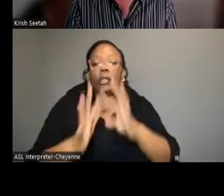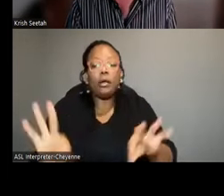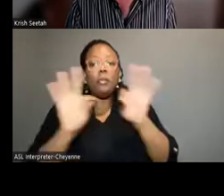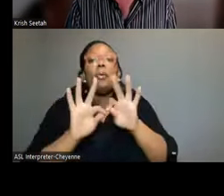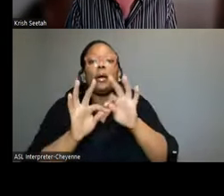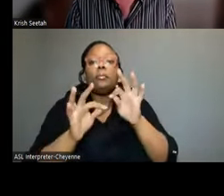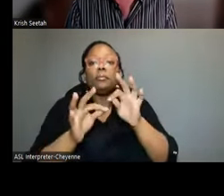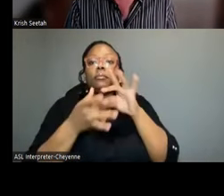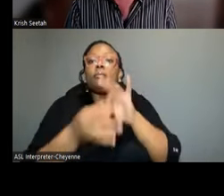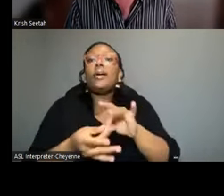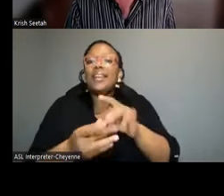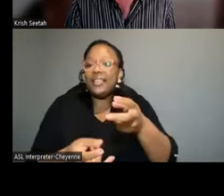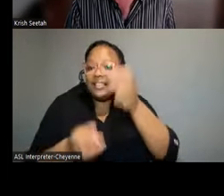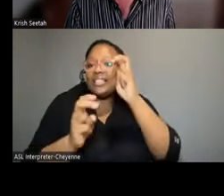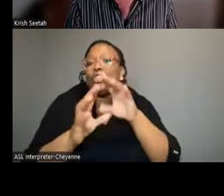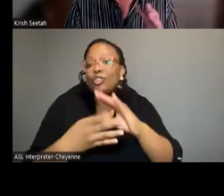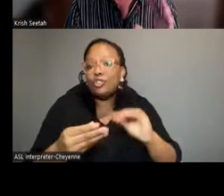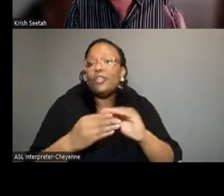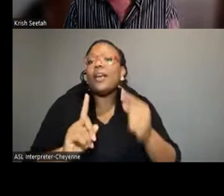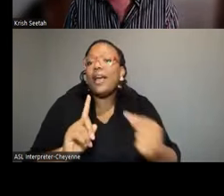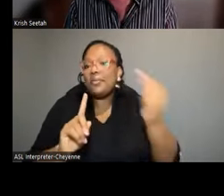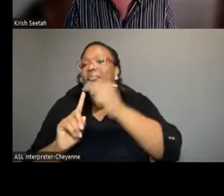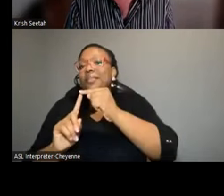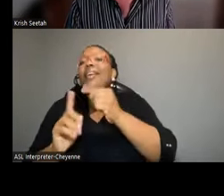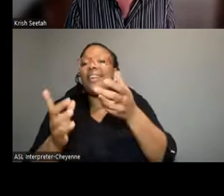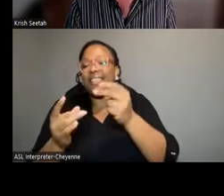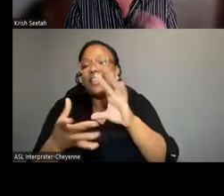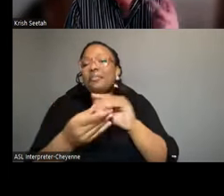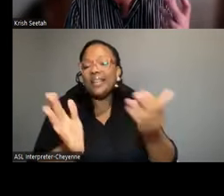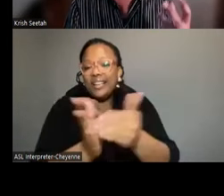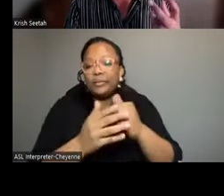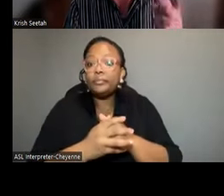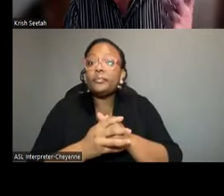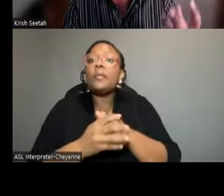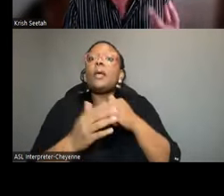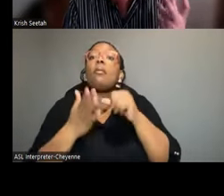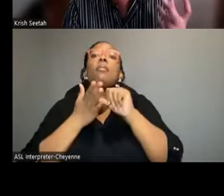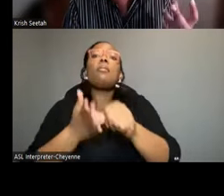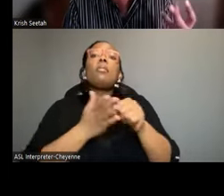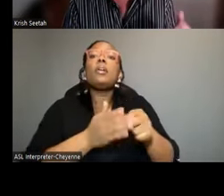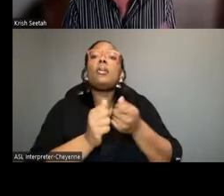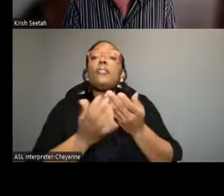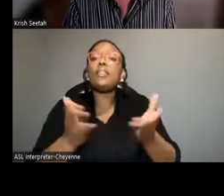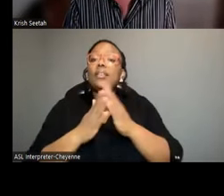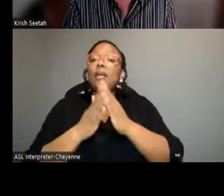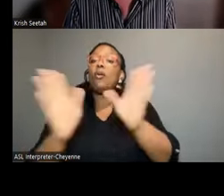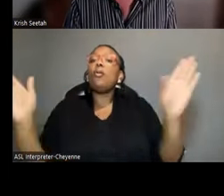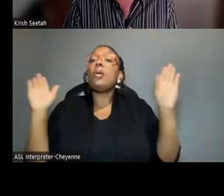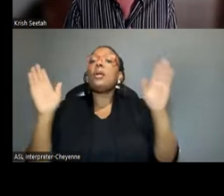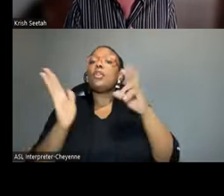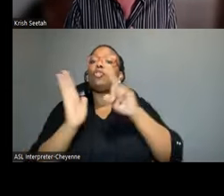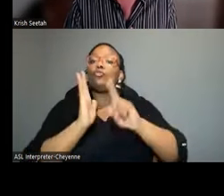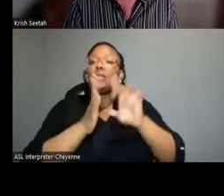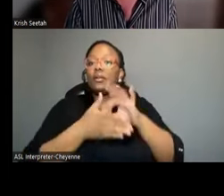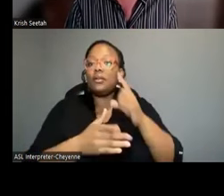I'll mention in an I'll come back and talk about in a little while. I just want to point to a few things that are just broadening the research context from